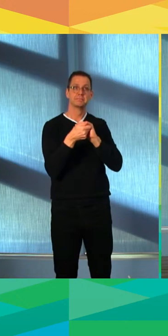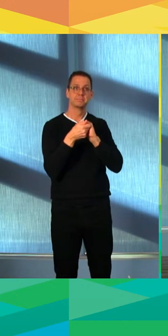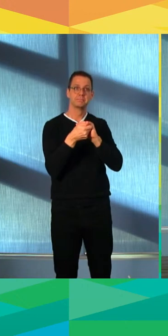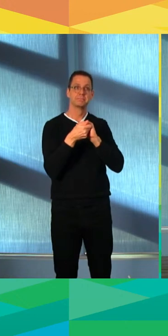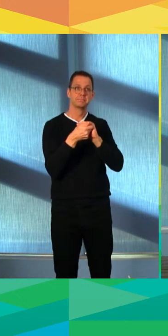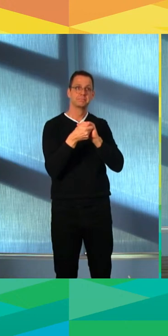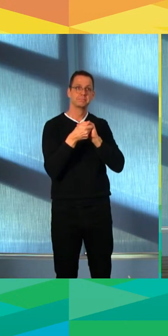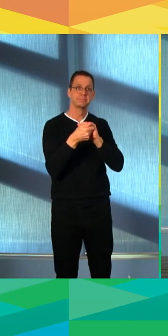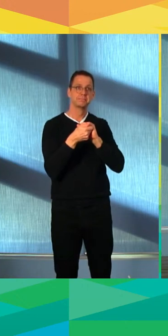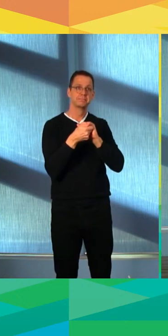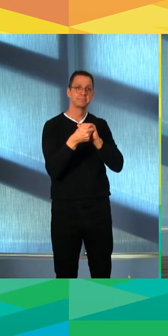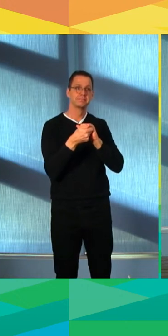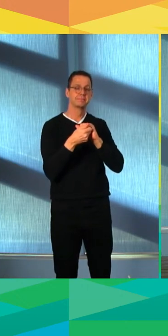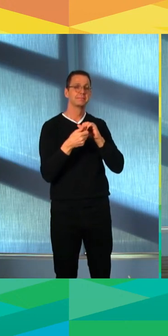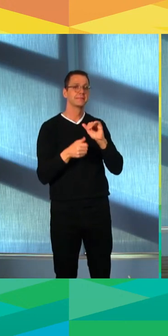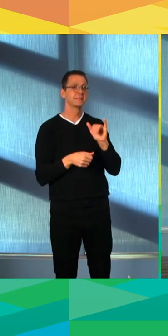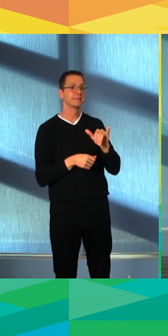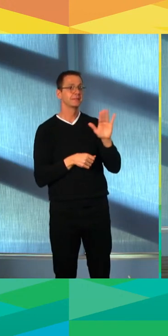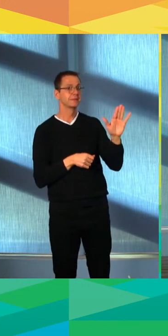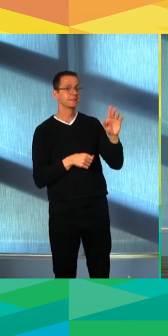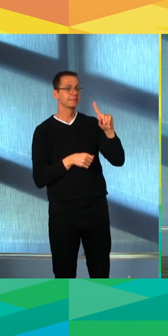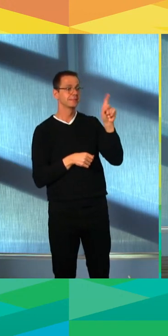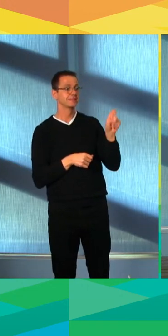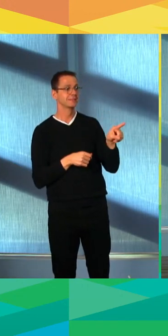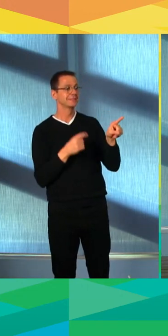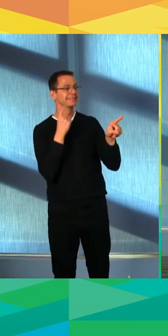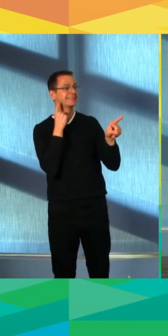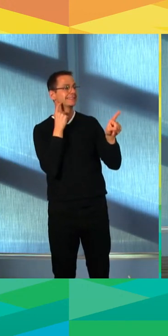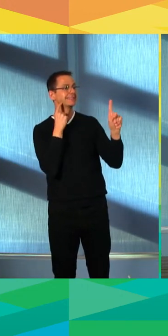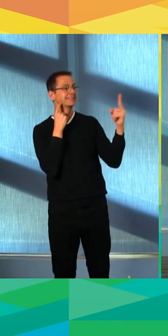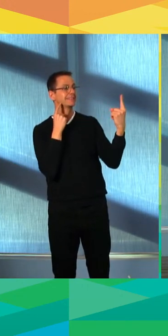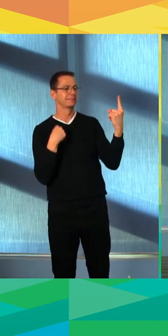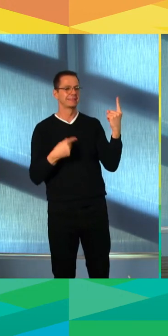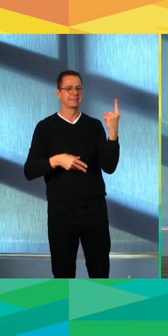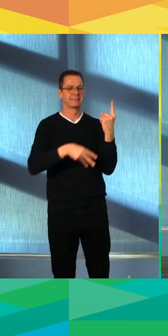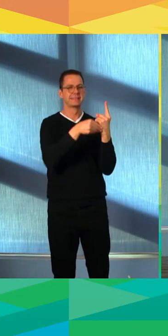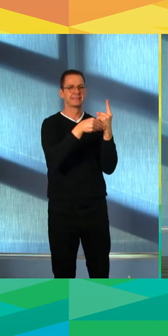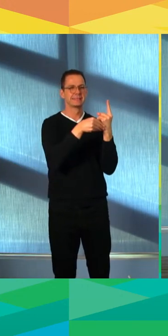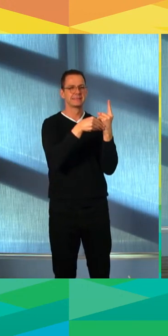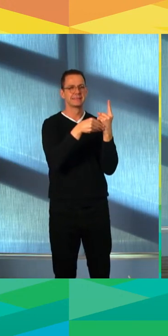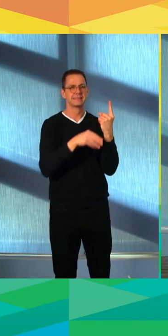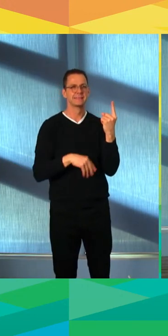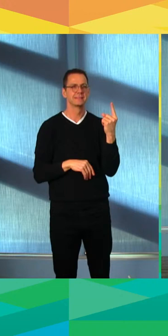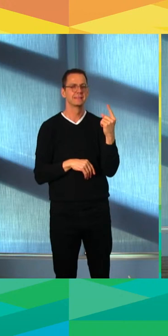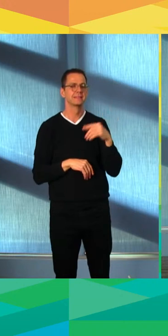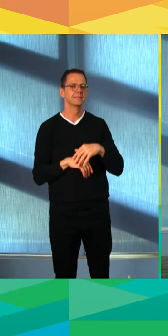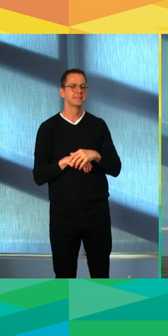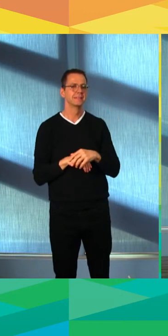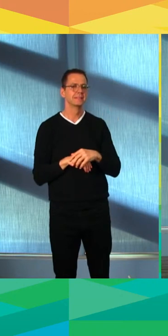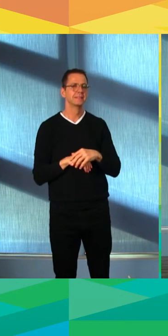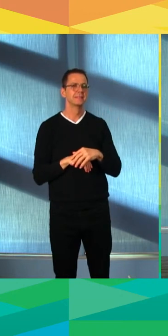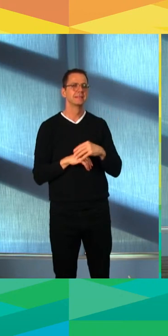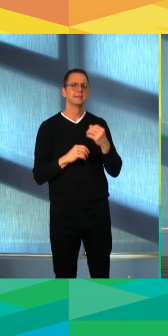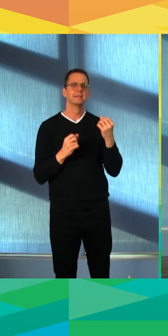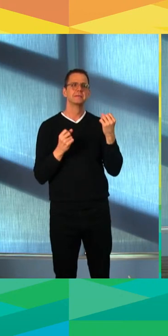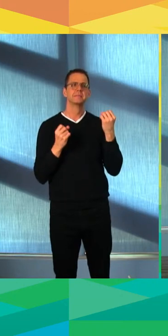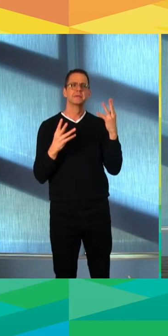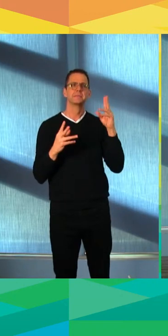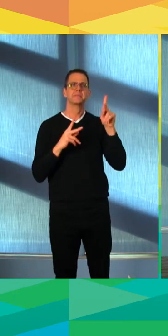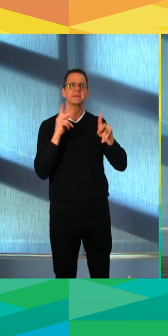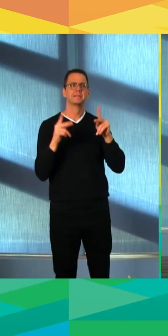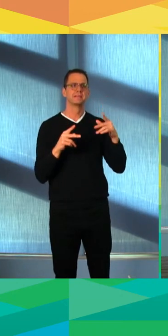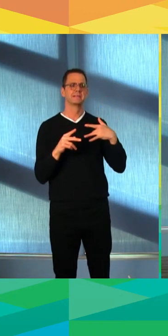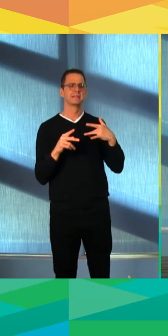very, we have a lot of empathy for the uncertainty that COVID brings with everybody. One of the points of our discussion this morning was